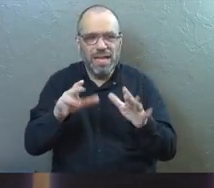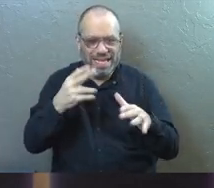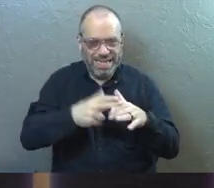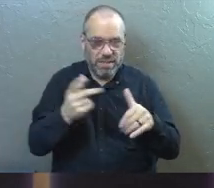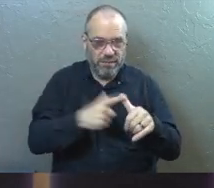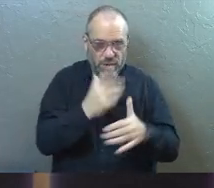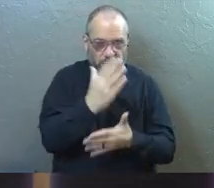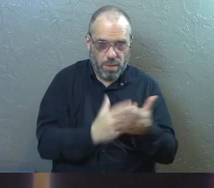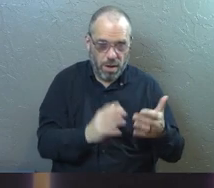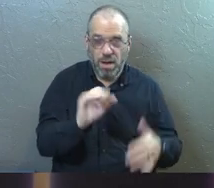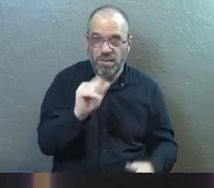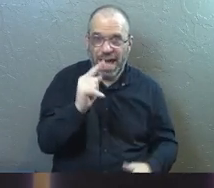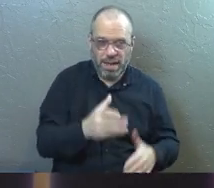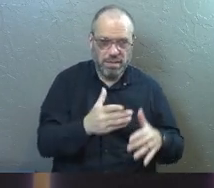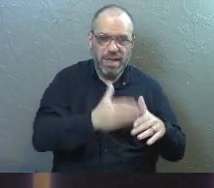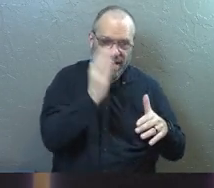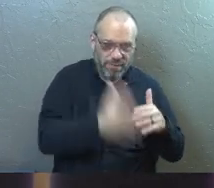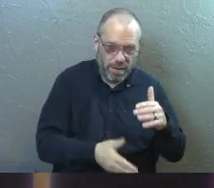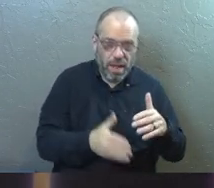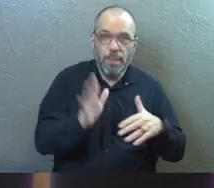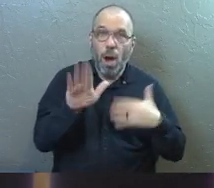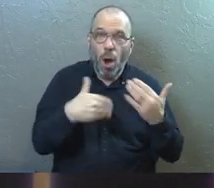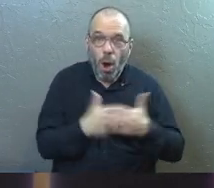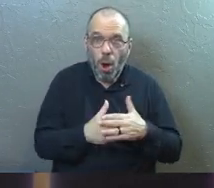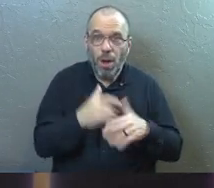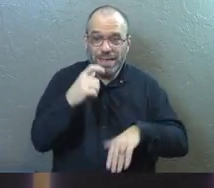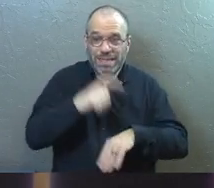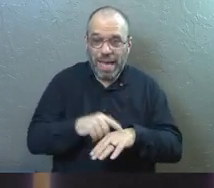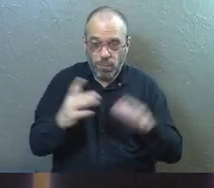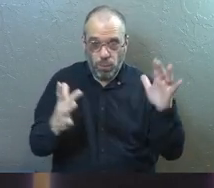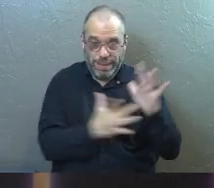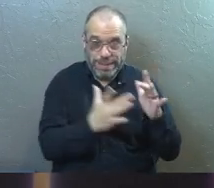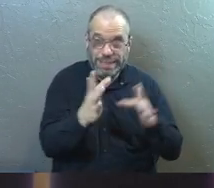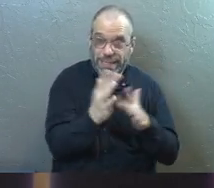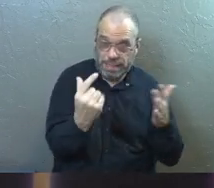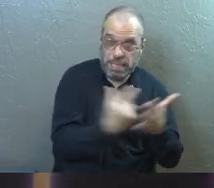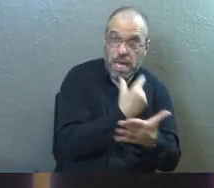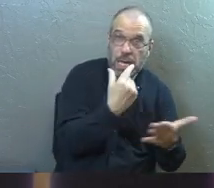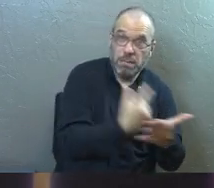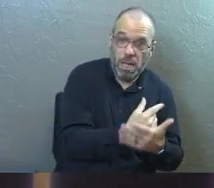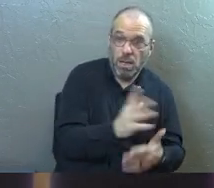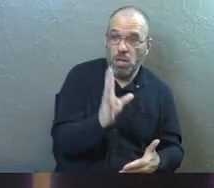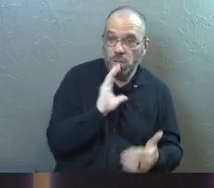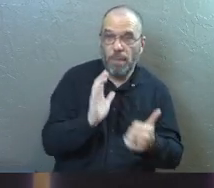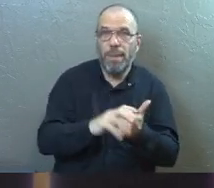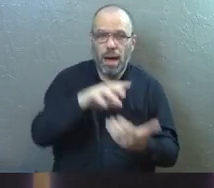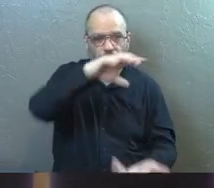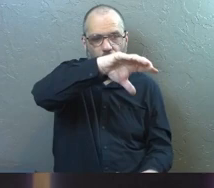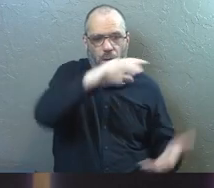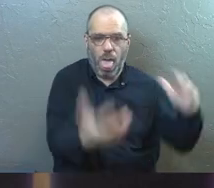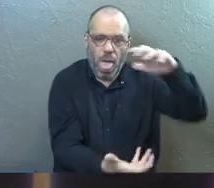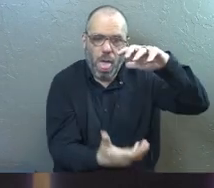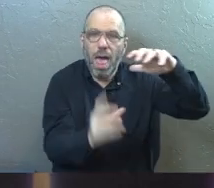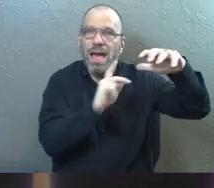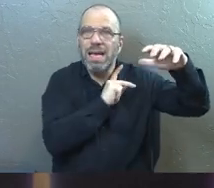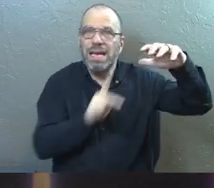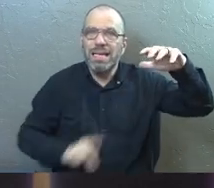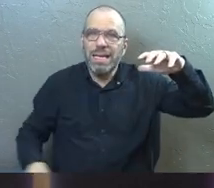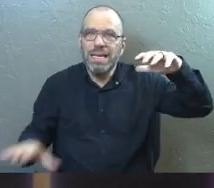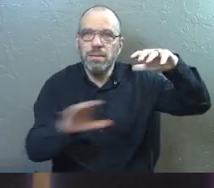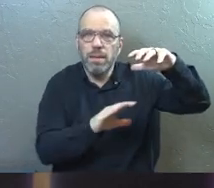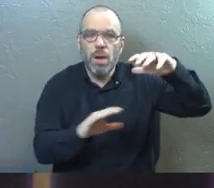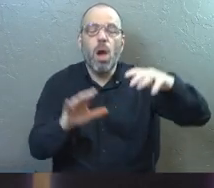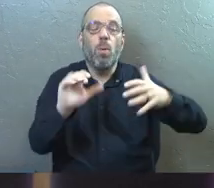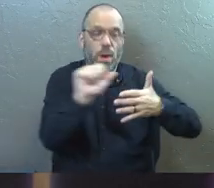off this first part of Acts. But I'm going to go back to every single time that Jesus in the gospels talked about upside down kingdom. where